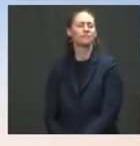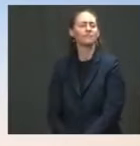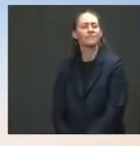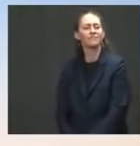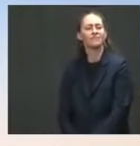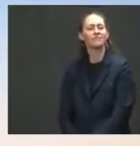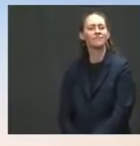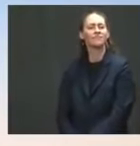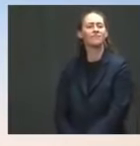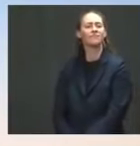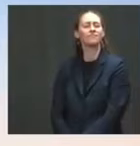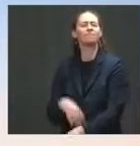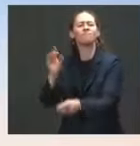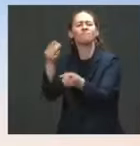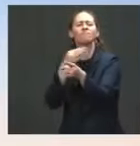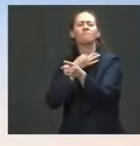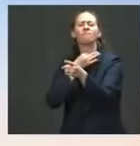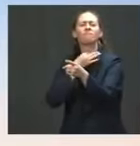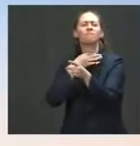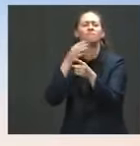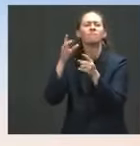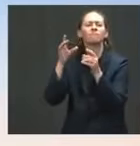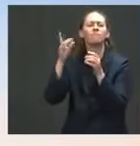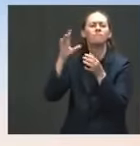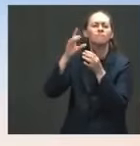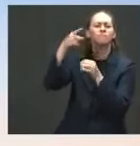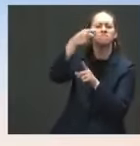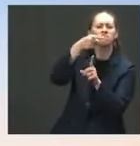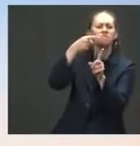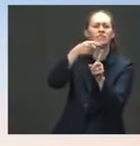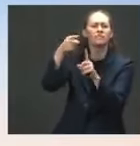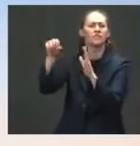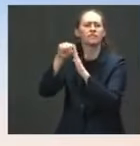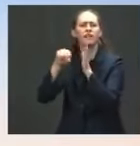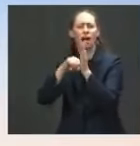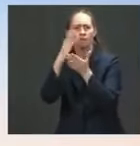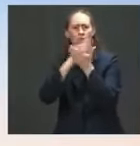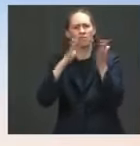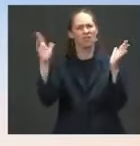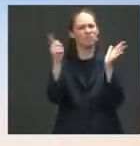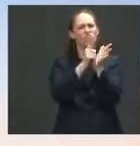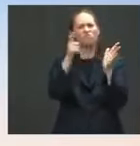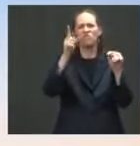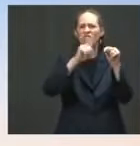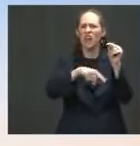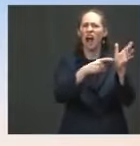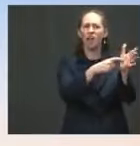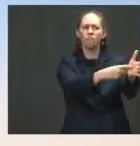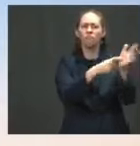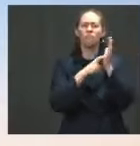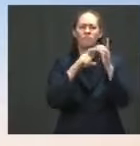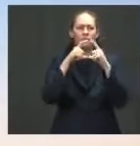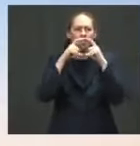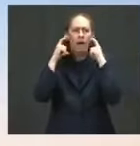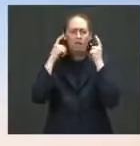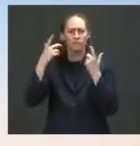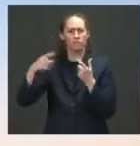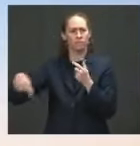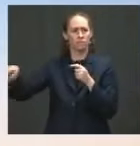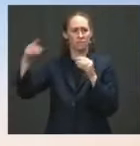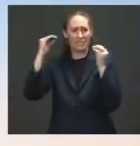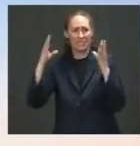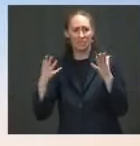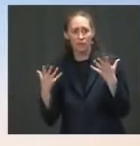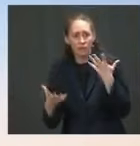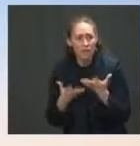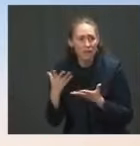from imposing mask mandates? Are you worried that there will be teachers unions that say, if we can't keep the school safe the